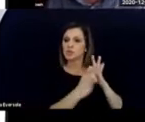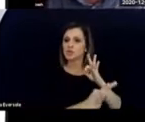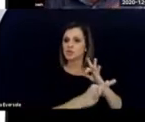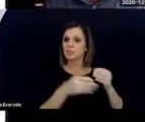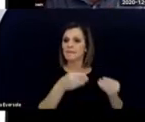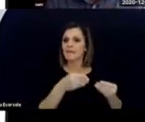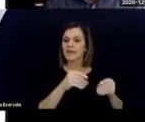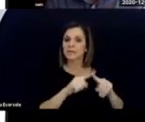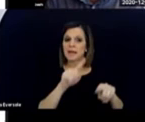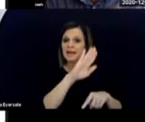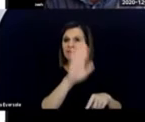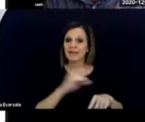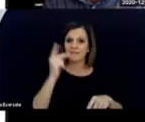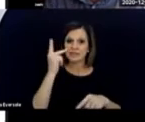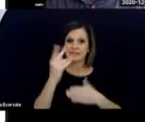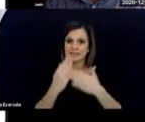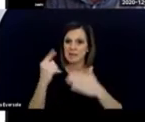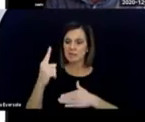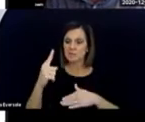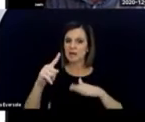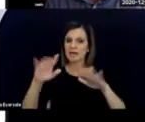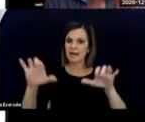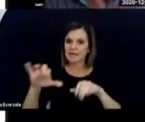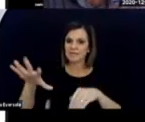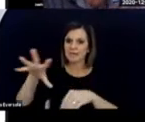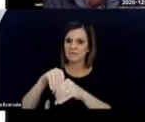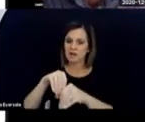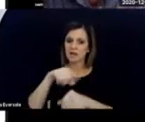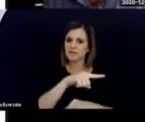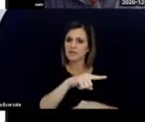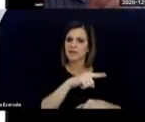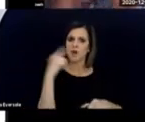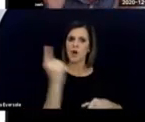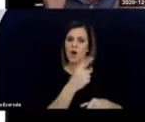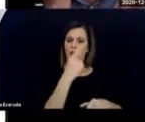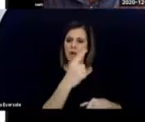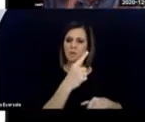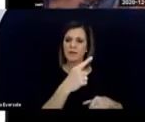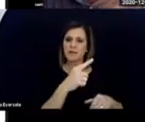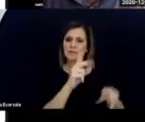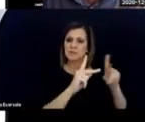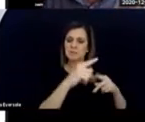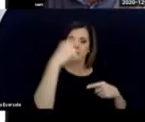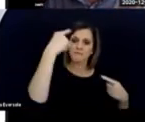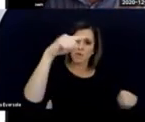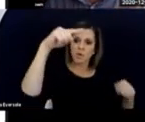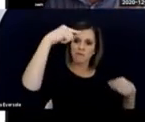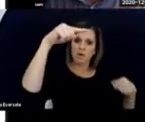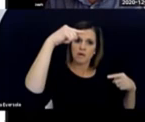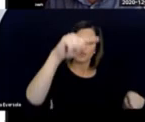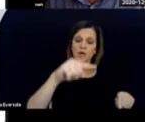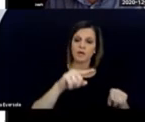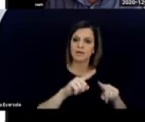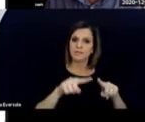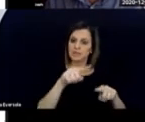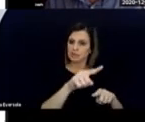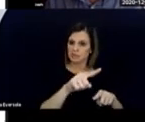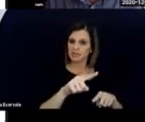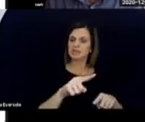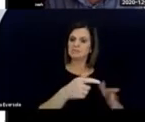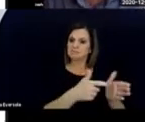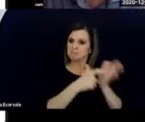involved. It's always been done for her. And you can tell by her face, she insisted on holding the feed herself